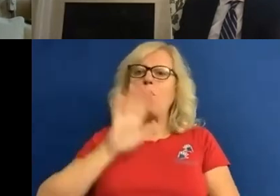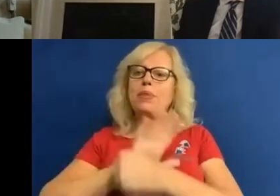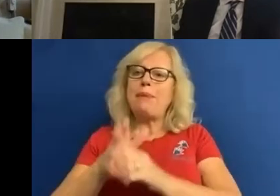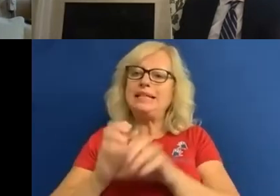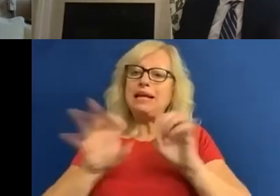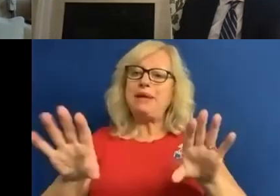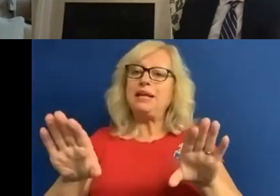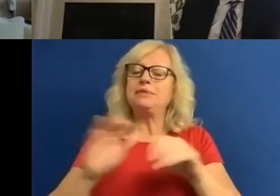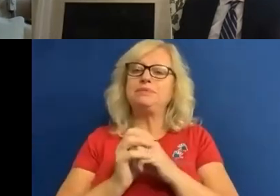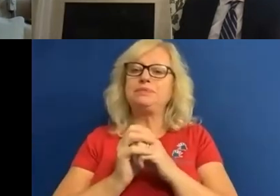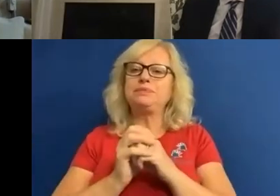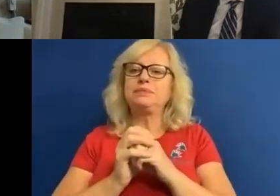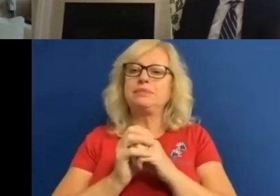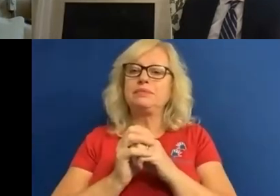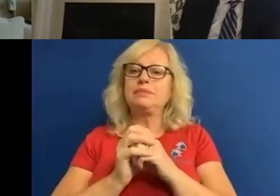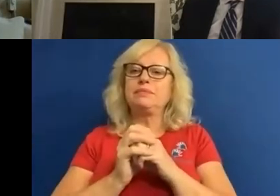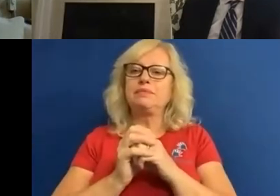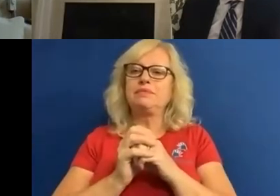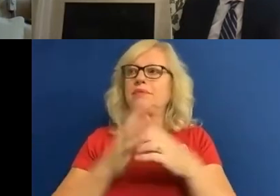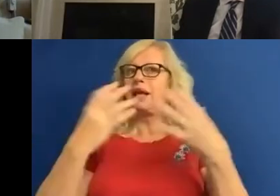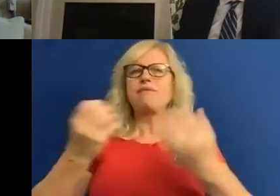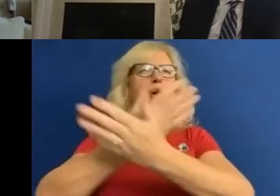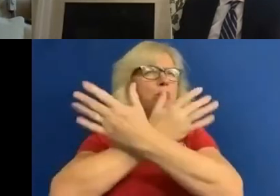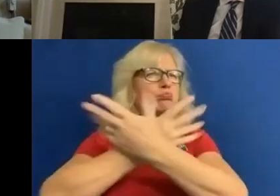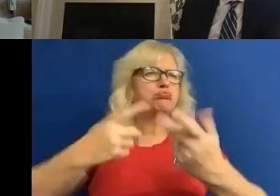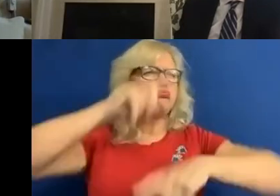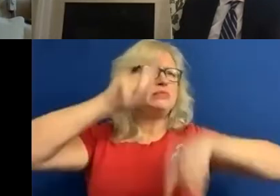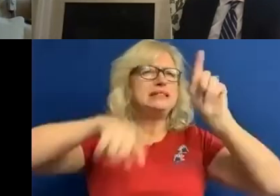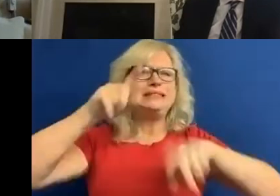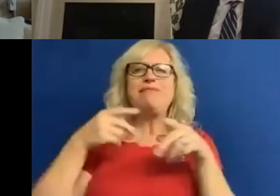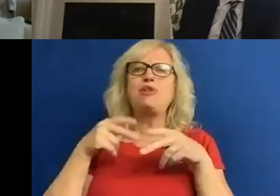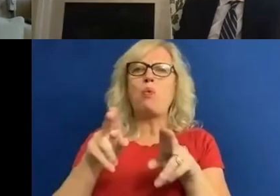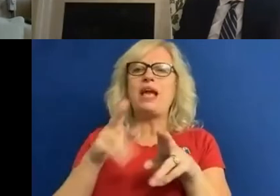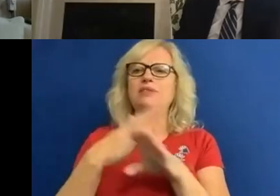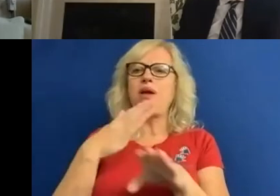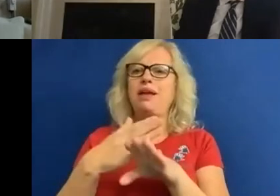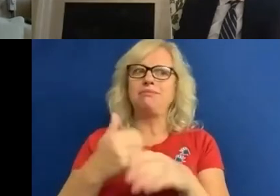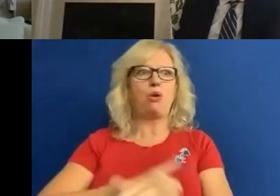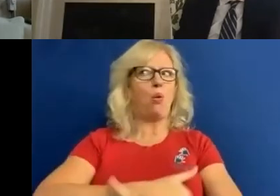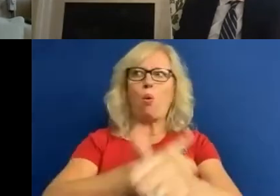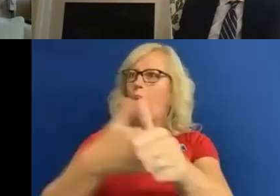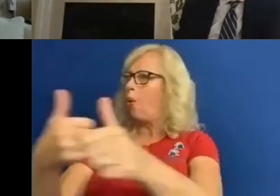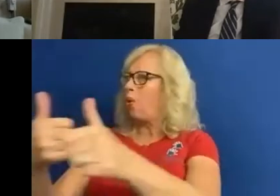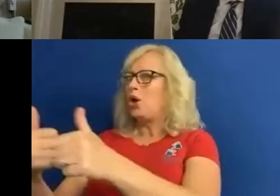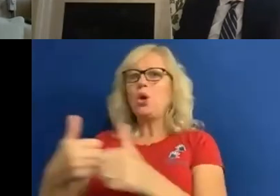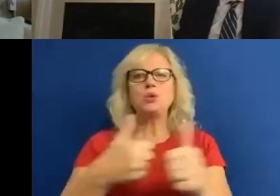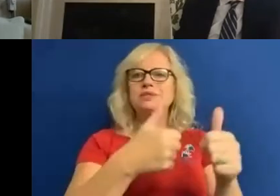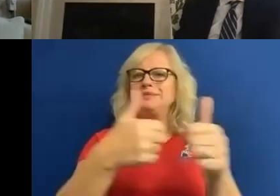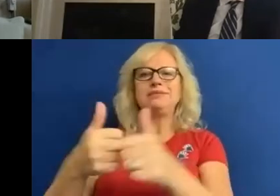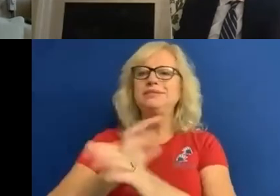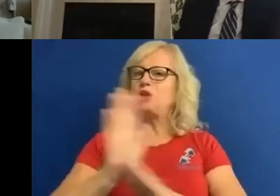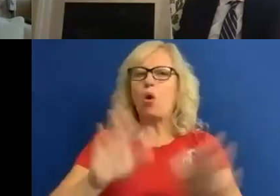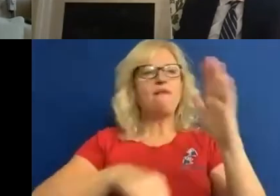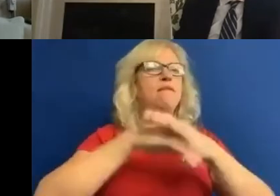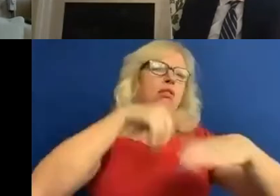are in fact, lots of different ways of working that are all effective. We don't have to be full time 40 hours